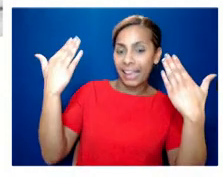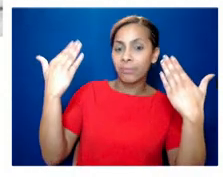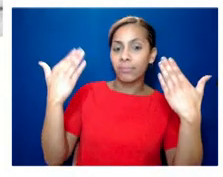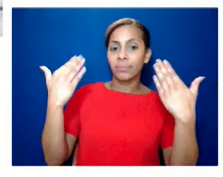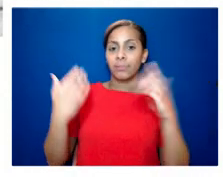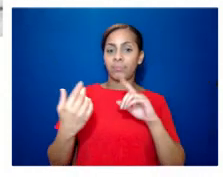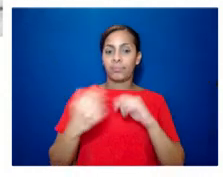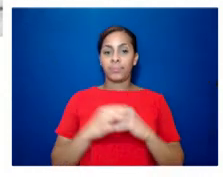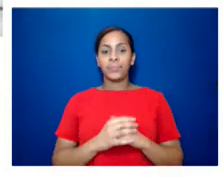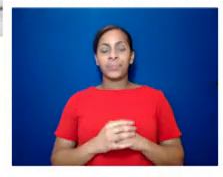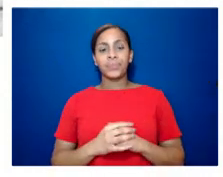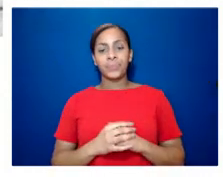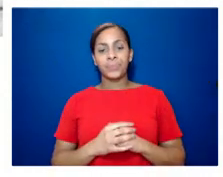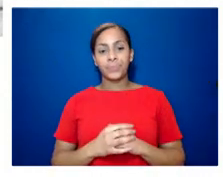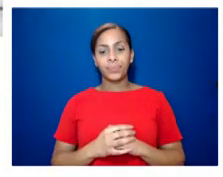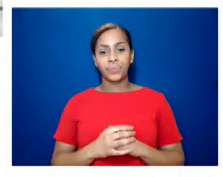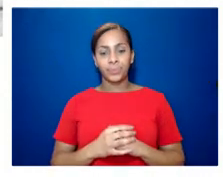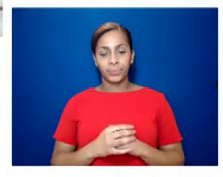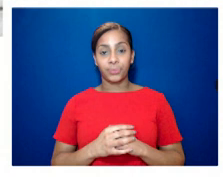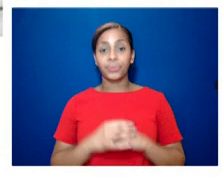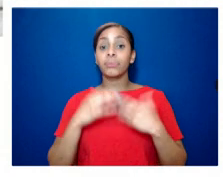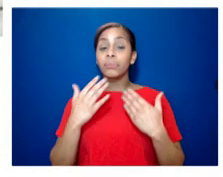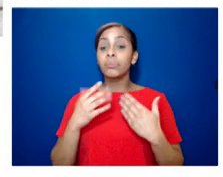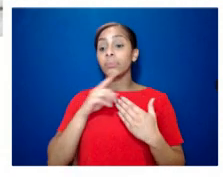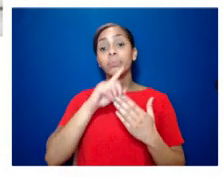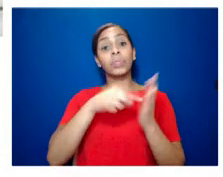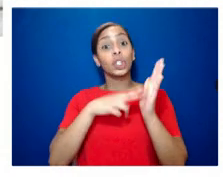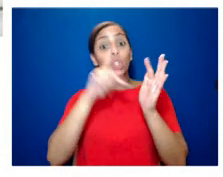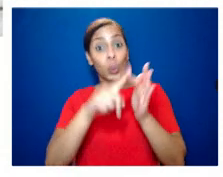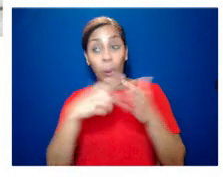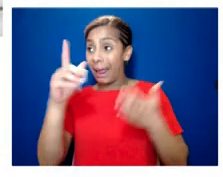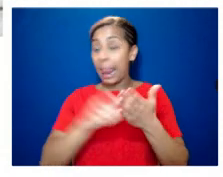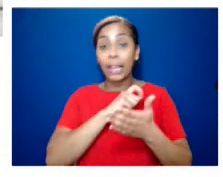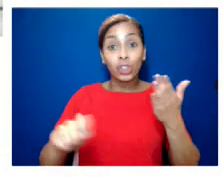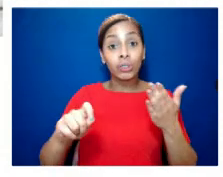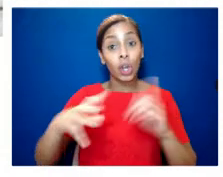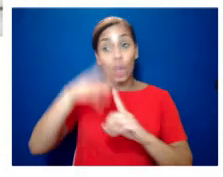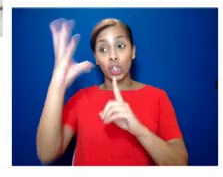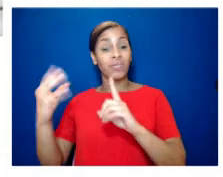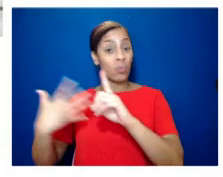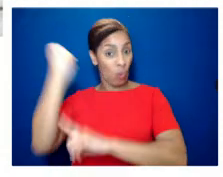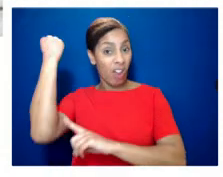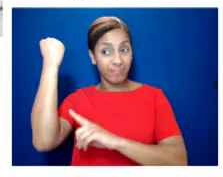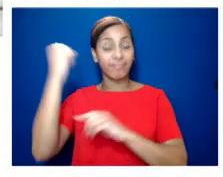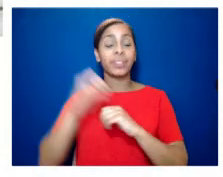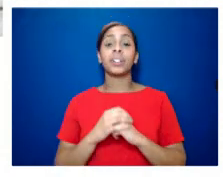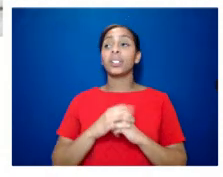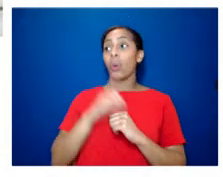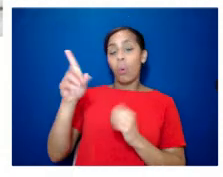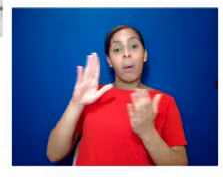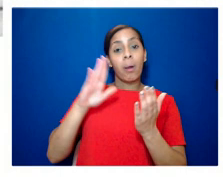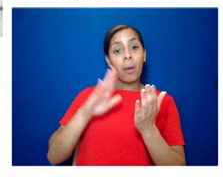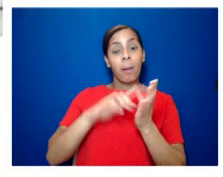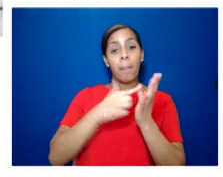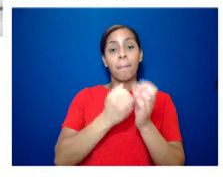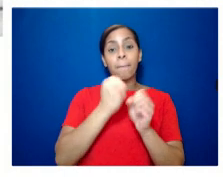and then in june there was the election the conservatives won the election and by 3.7 million votes giving margaret thatcher her third